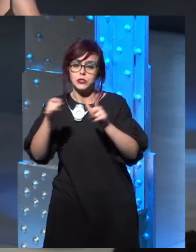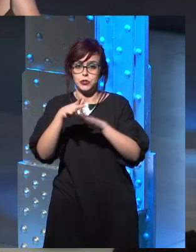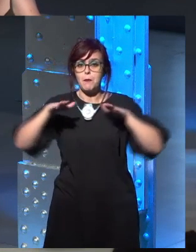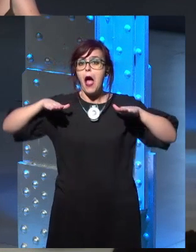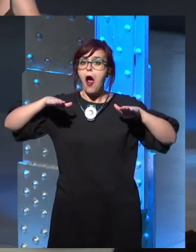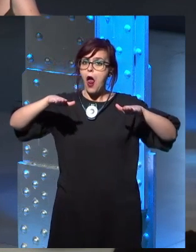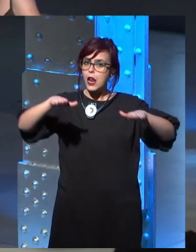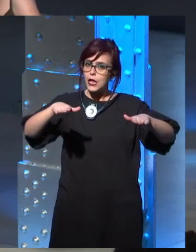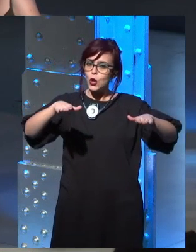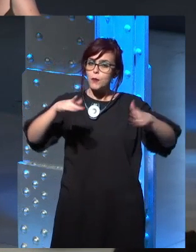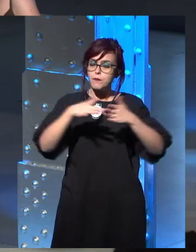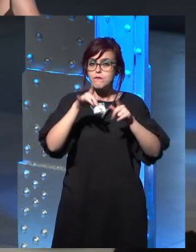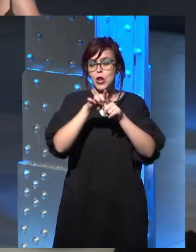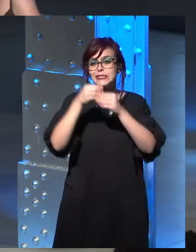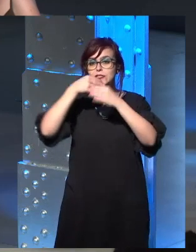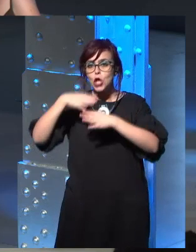um,